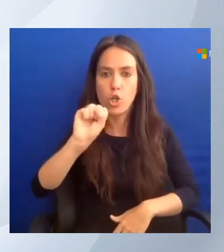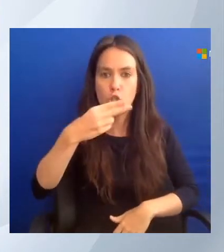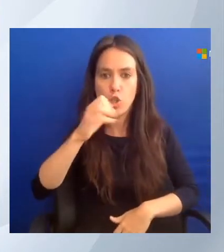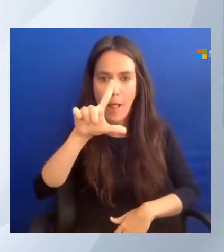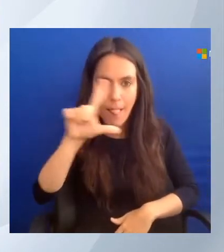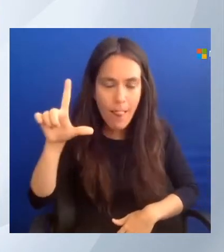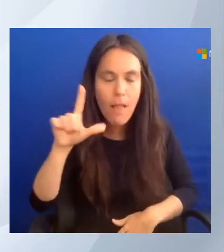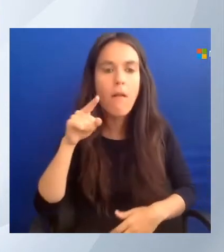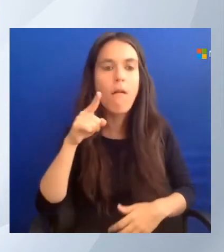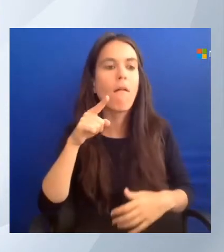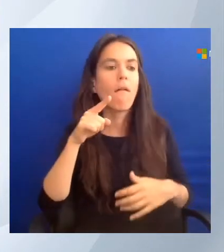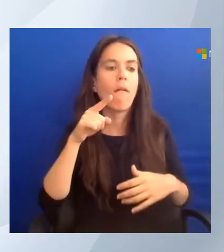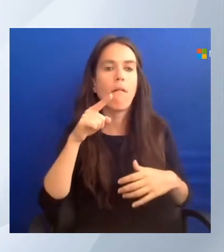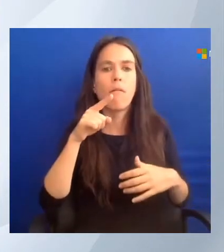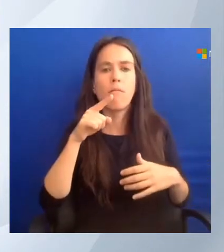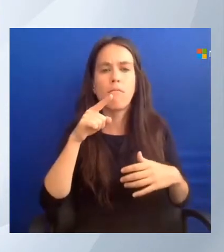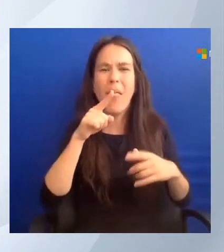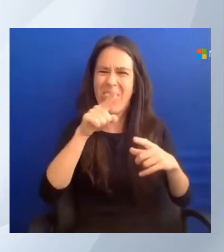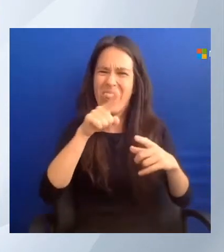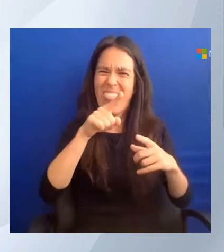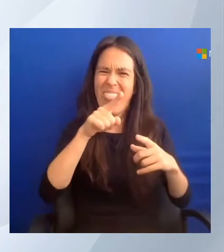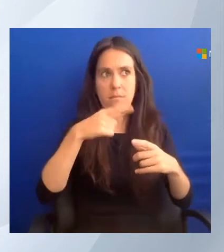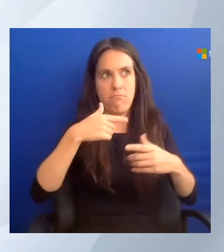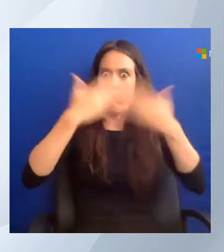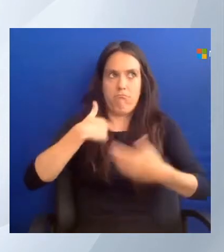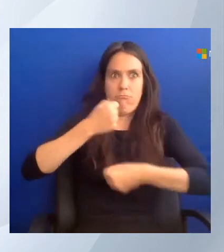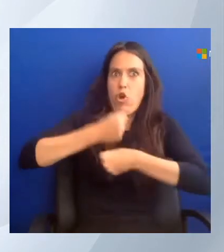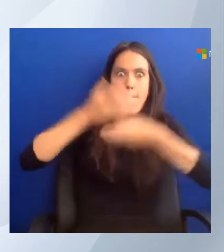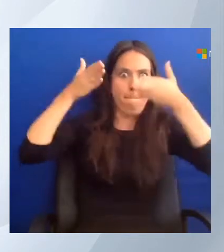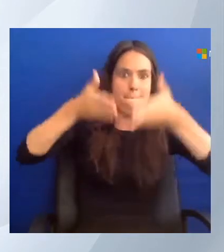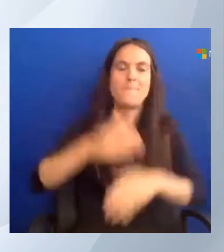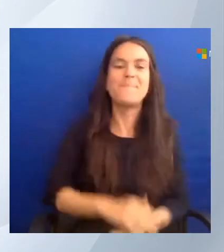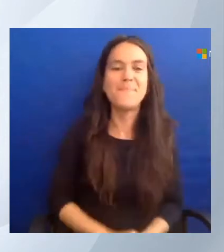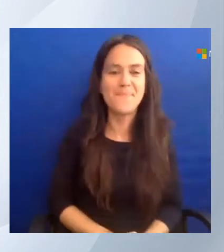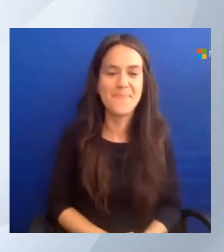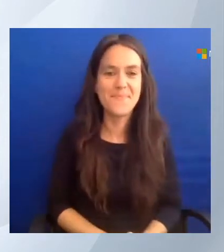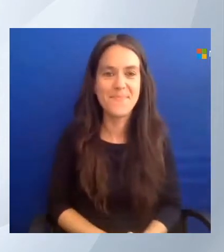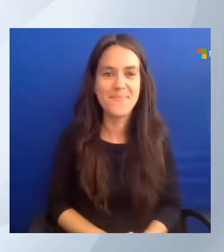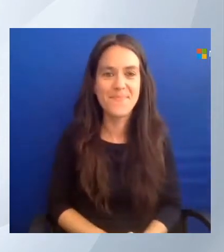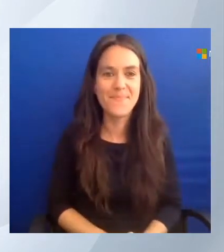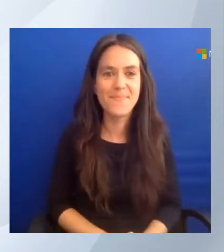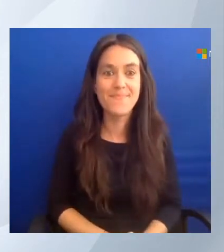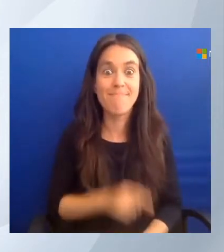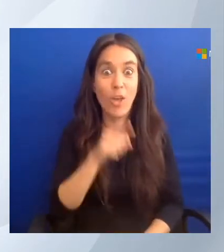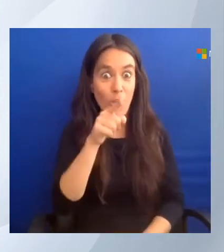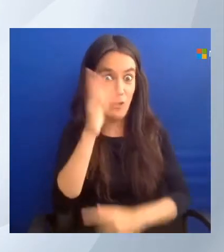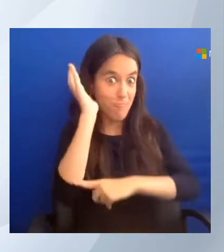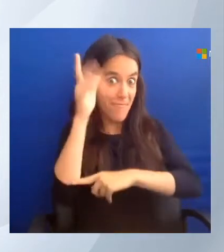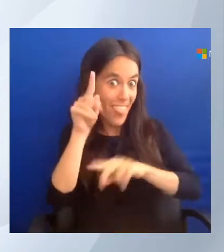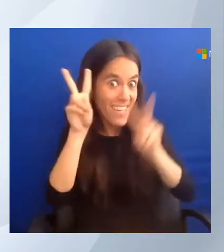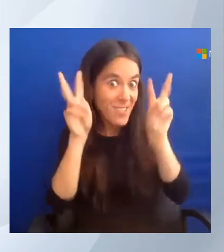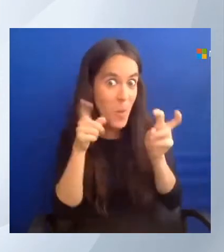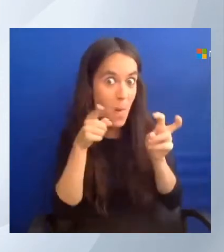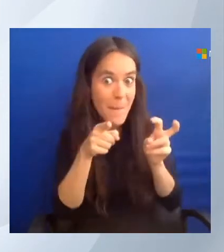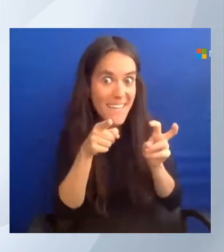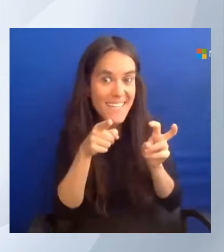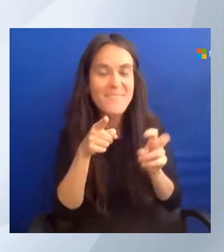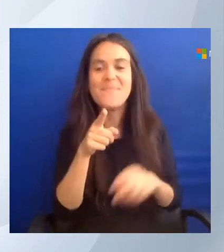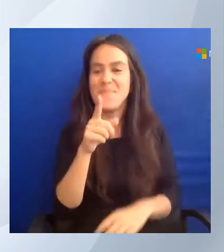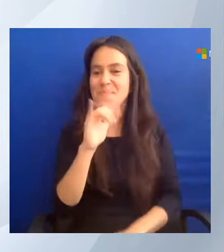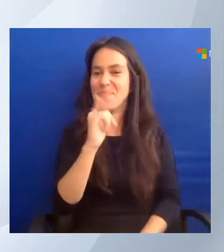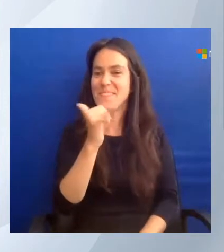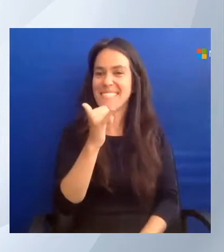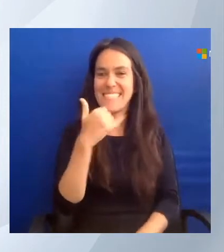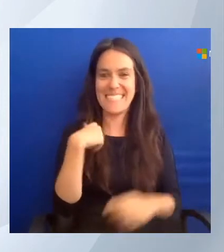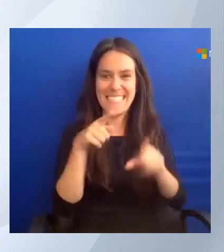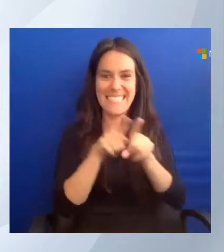werk met dat daily. Oké, nice. En dat is ook wat je session is om? Ja, dat is een nice